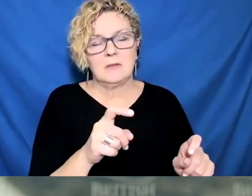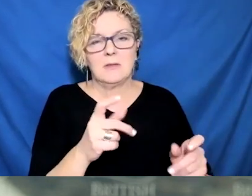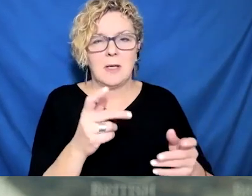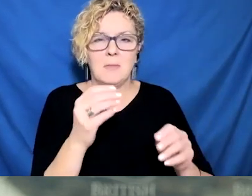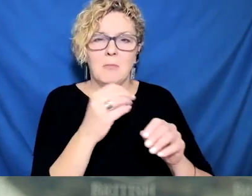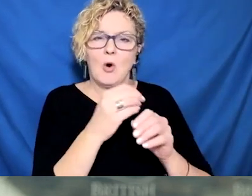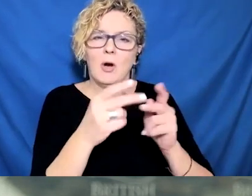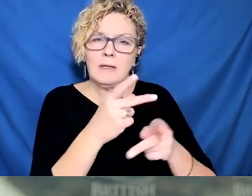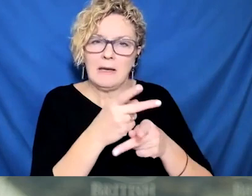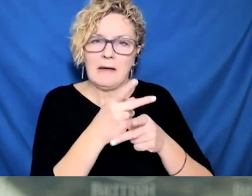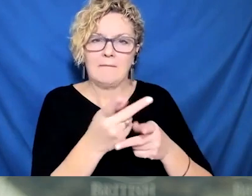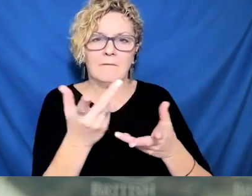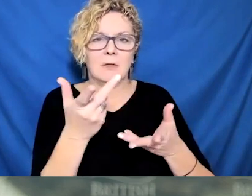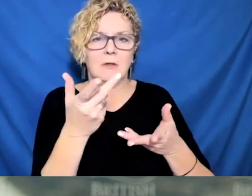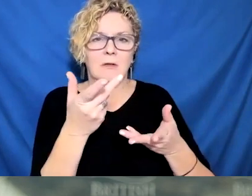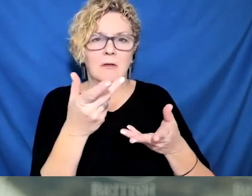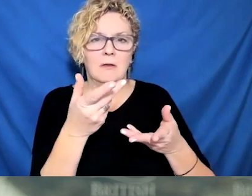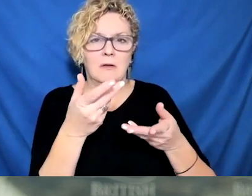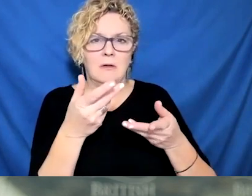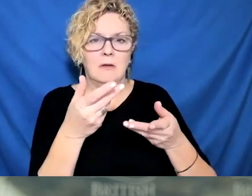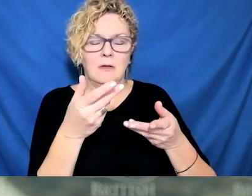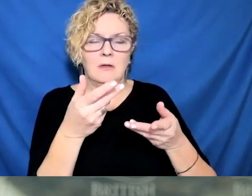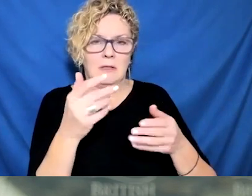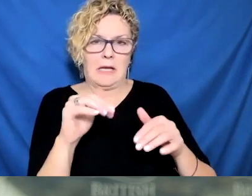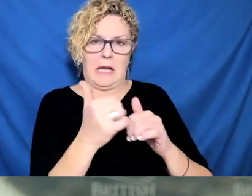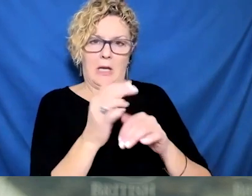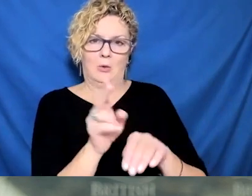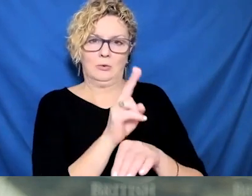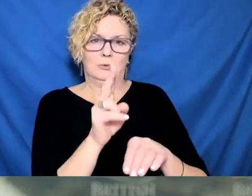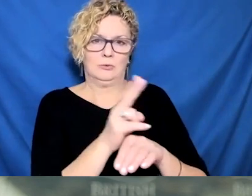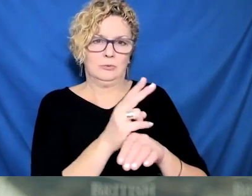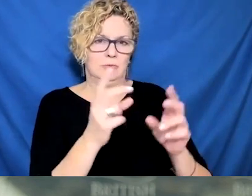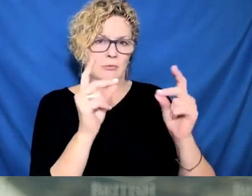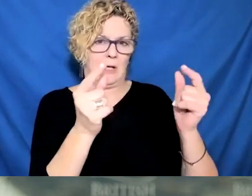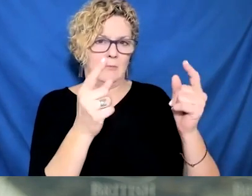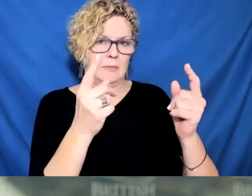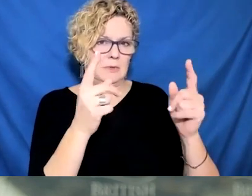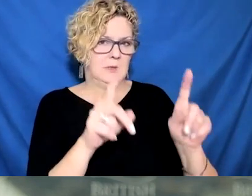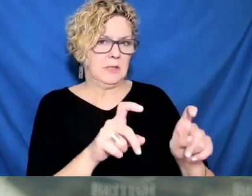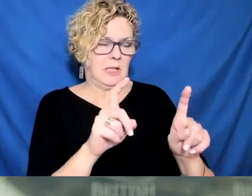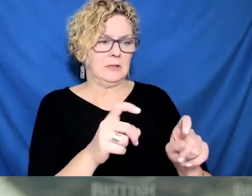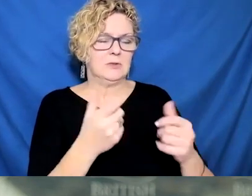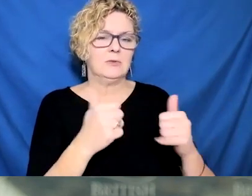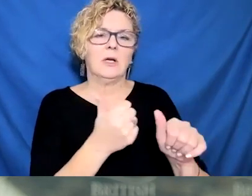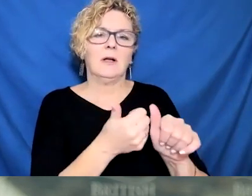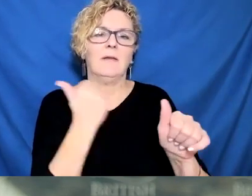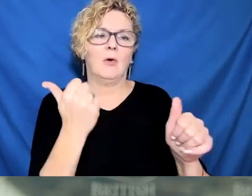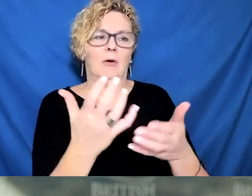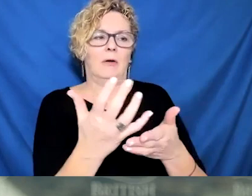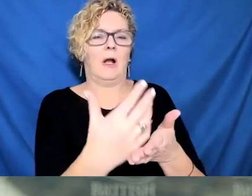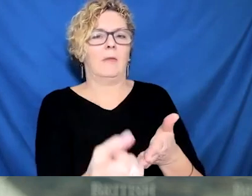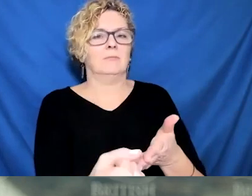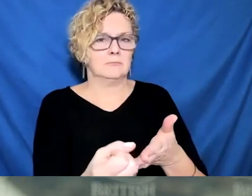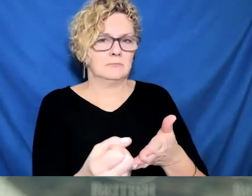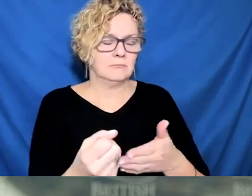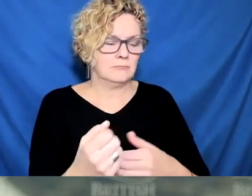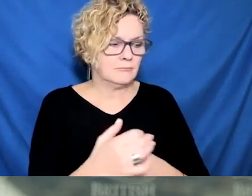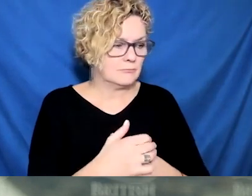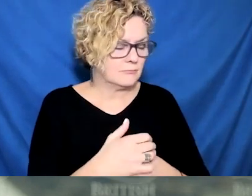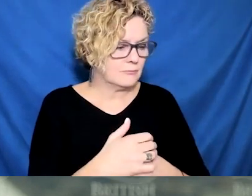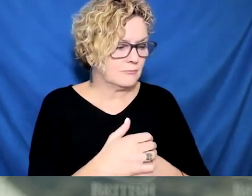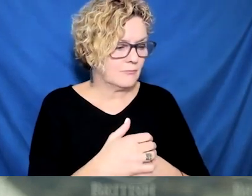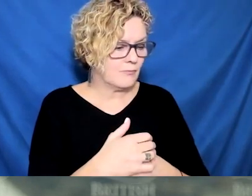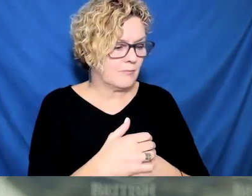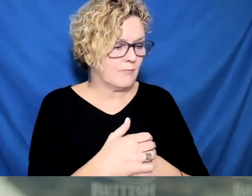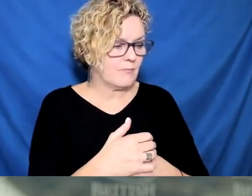rapid testing, and those rapid tests will be available, requires infection control supports that have been put in place.